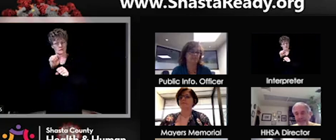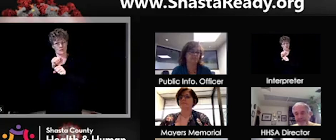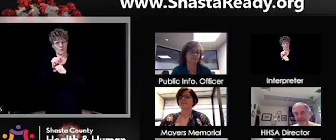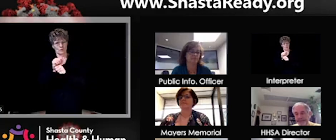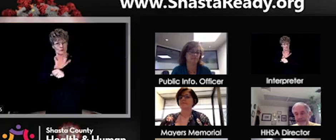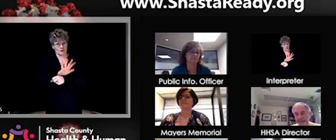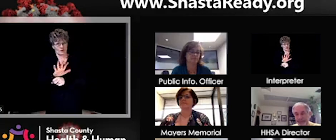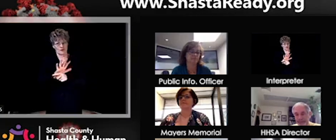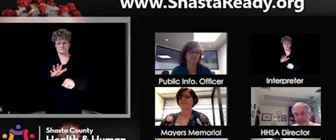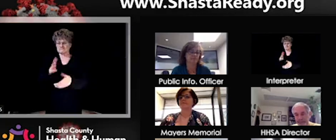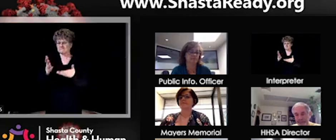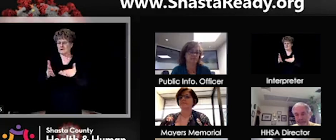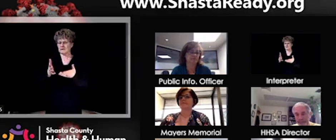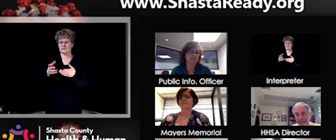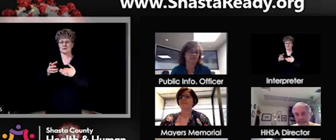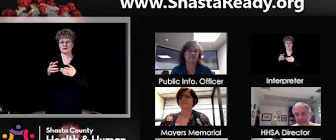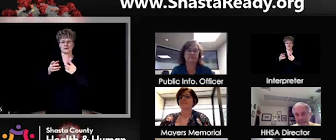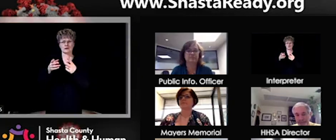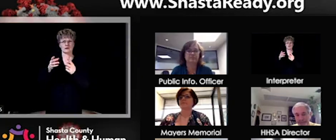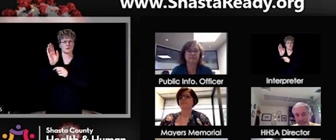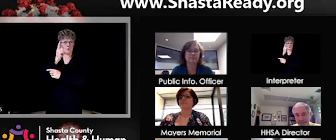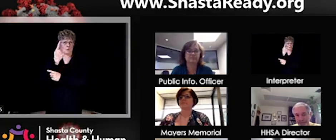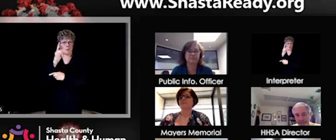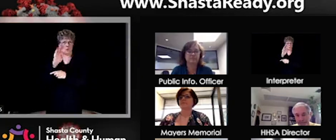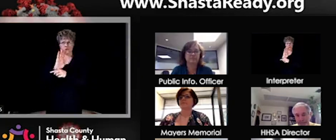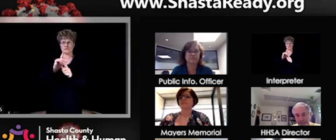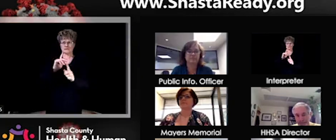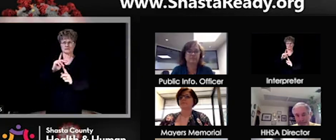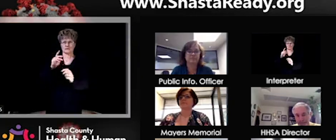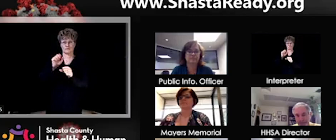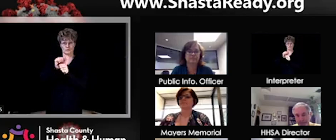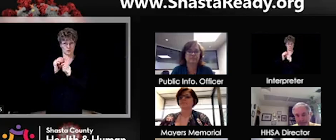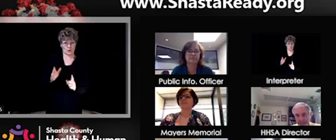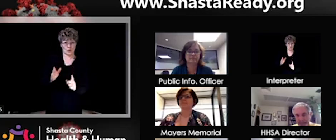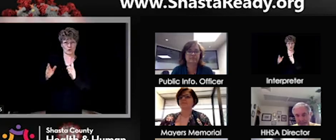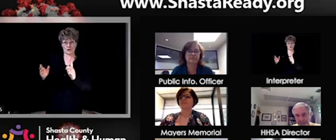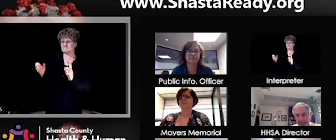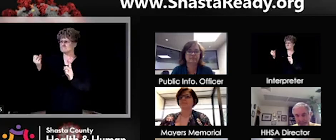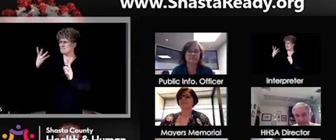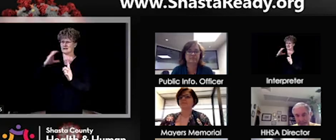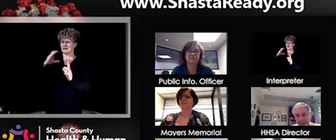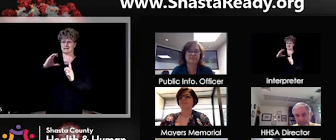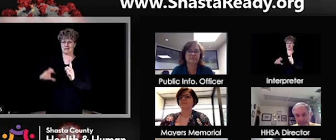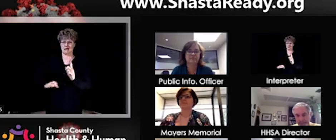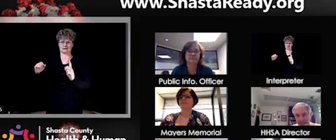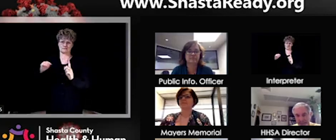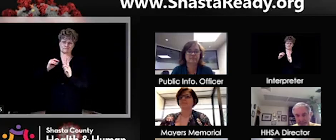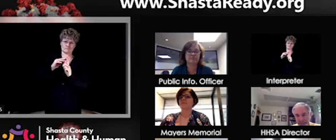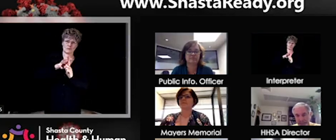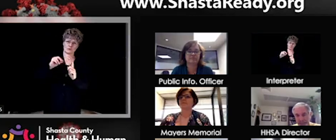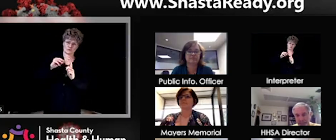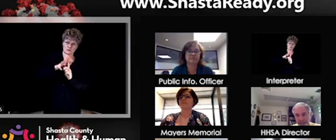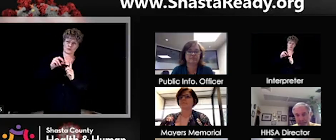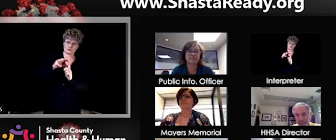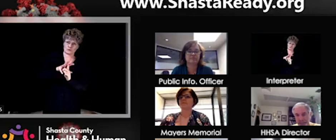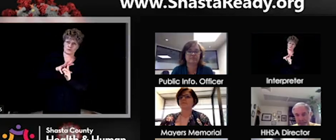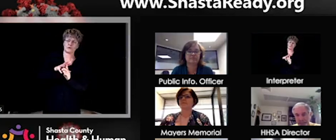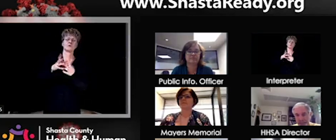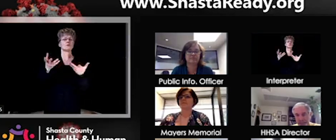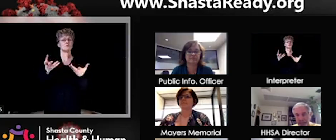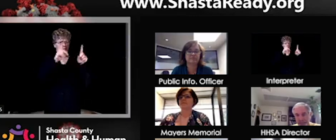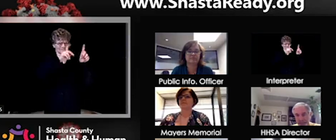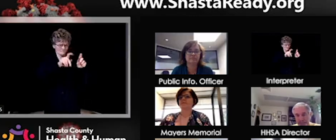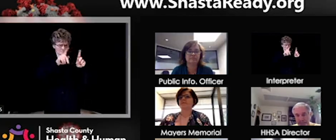exposure with the public. And so, testing those populations on a regular basis, um, is recommended in order to